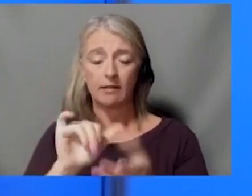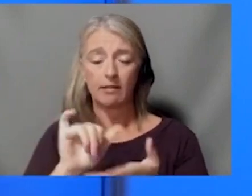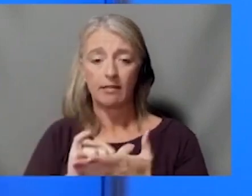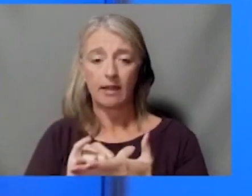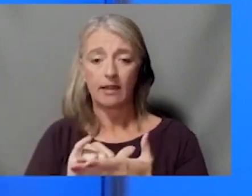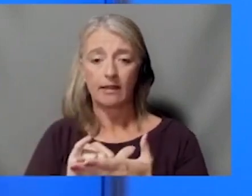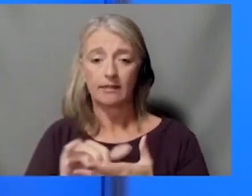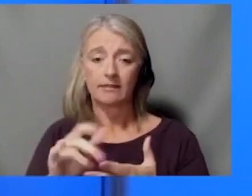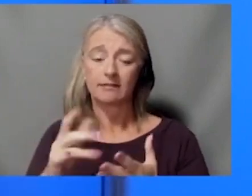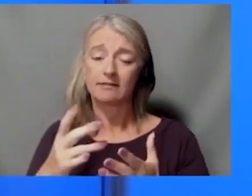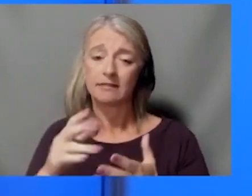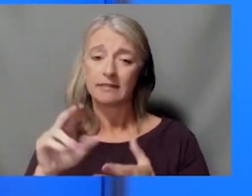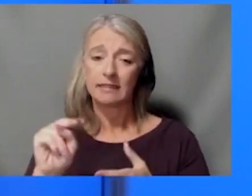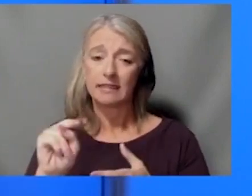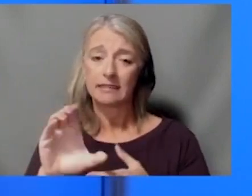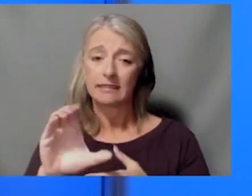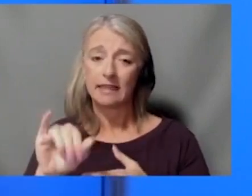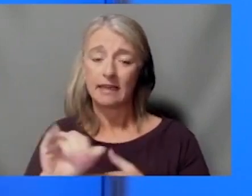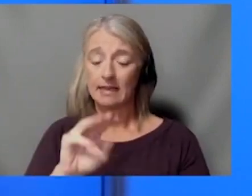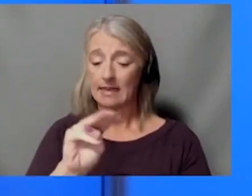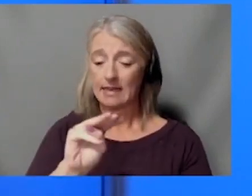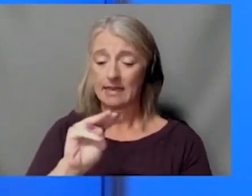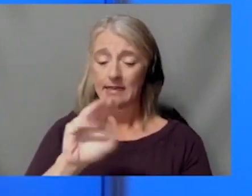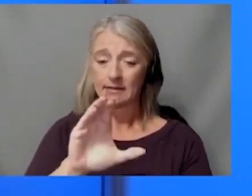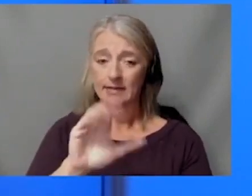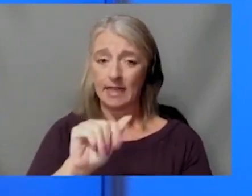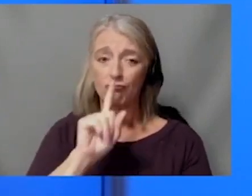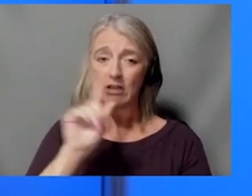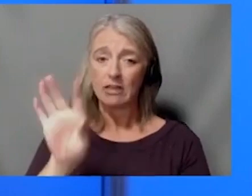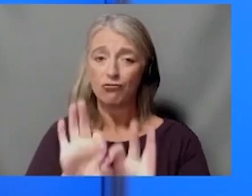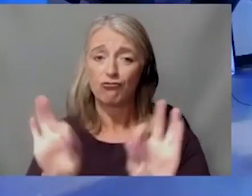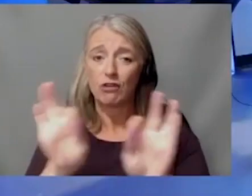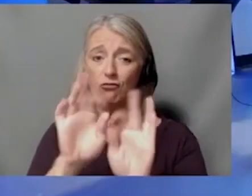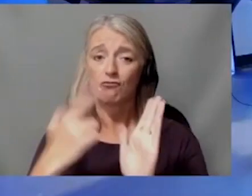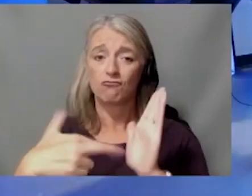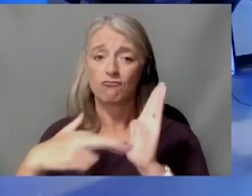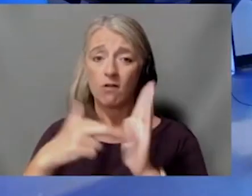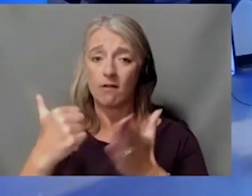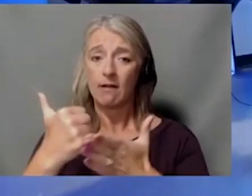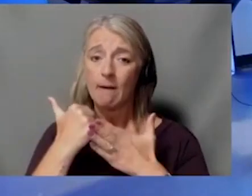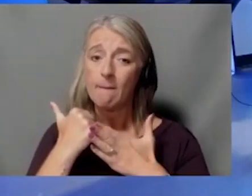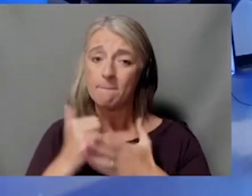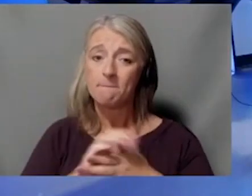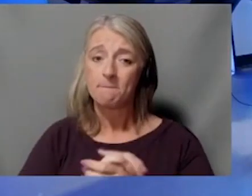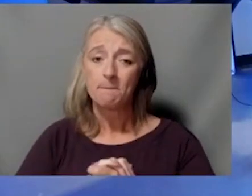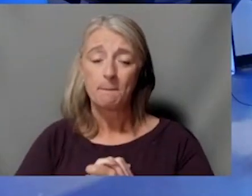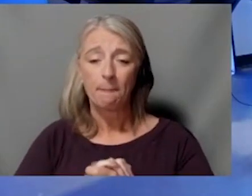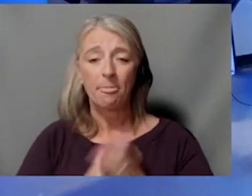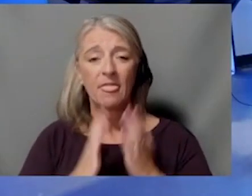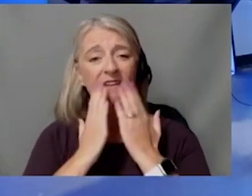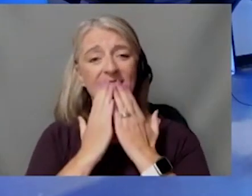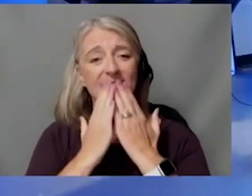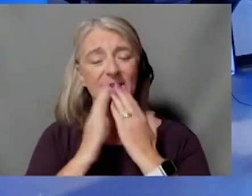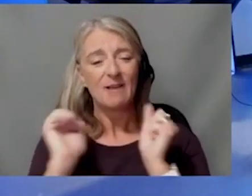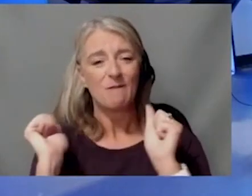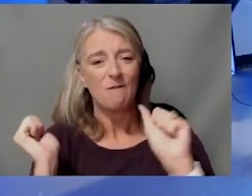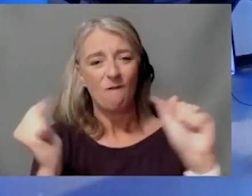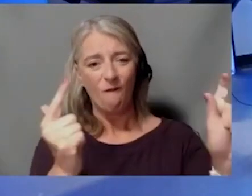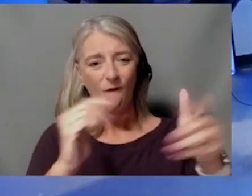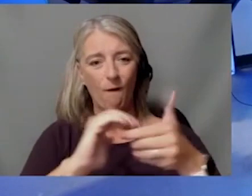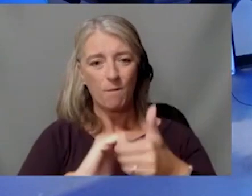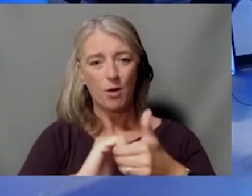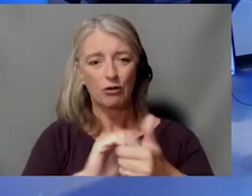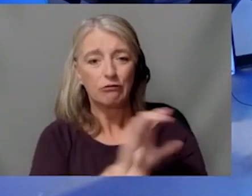MCA has played a really critical role in this designation process. And we thank all of those partners, our clinical partners, our community partners.